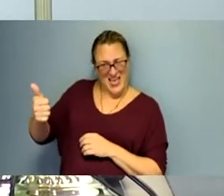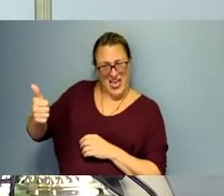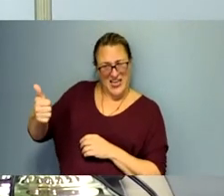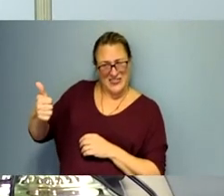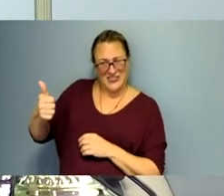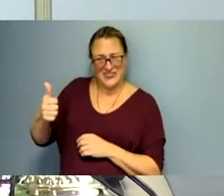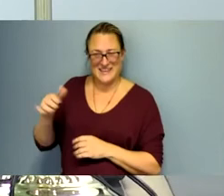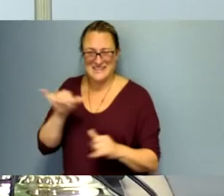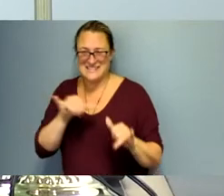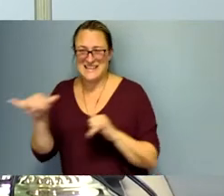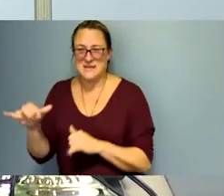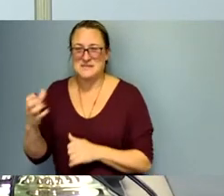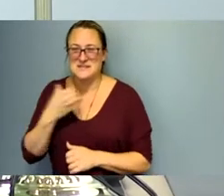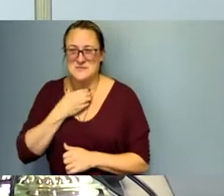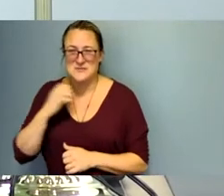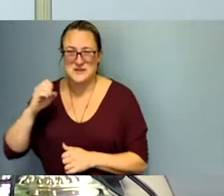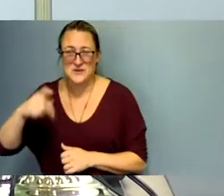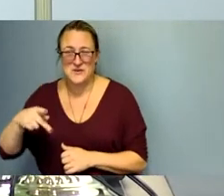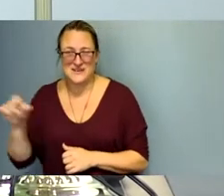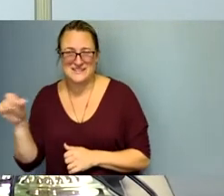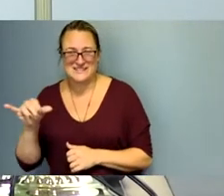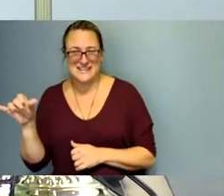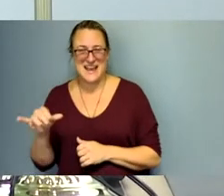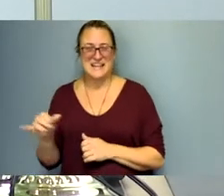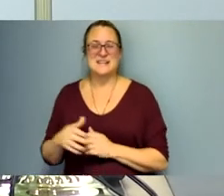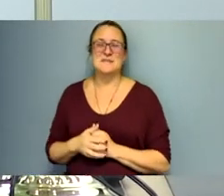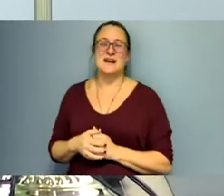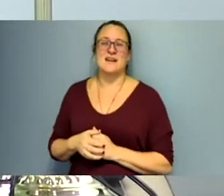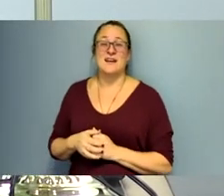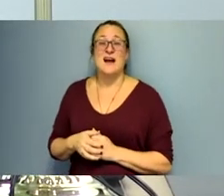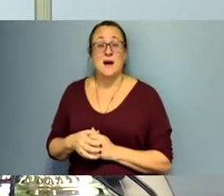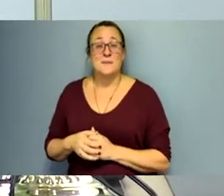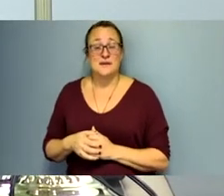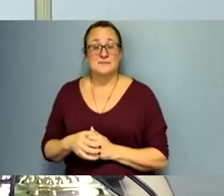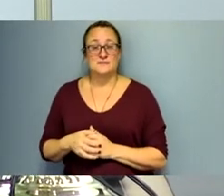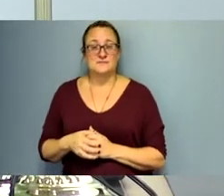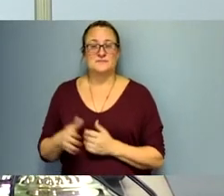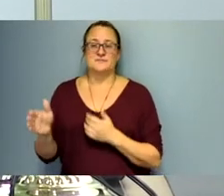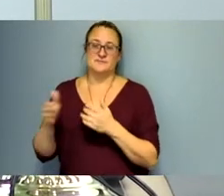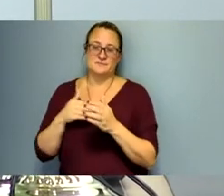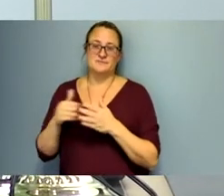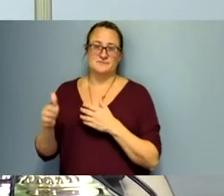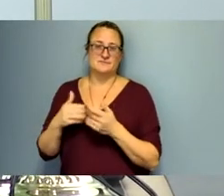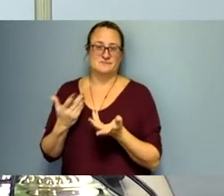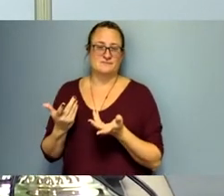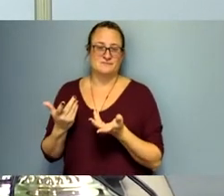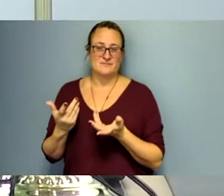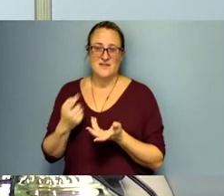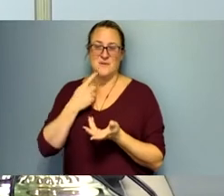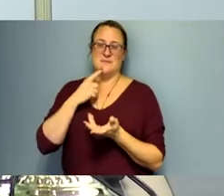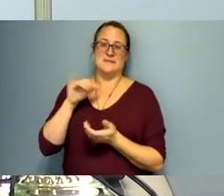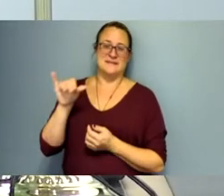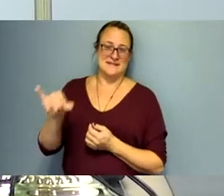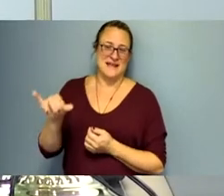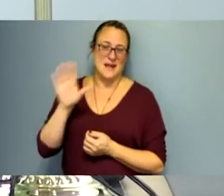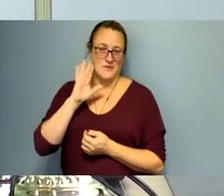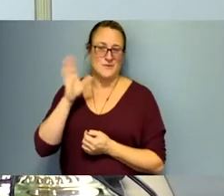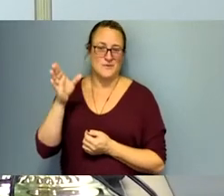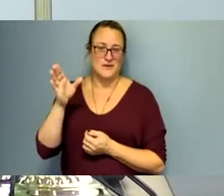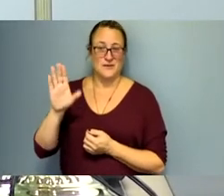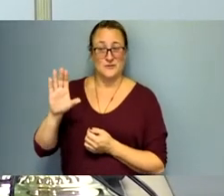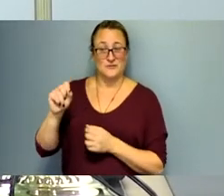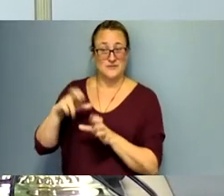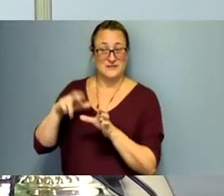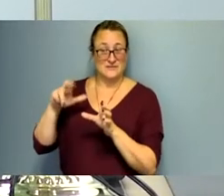birthday yeah so um so i will uh i'll miss that time i'm not sure who's going to be in that office now but i'll i'll